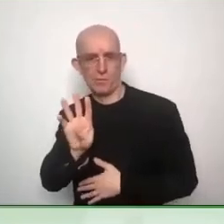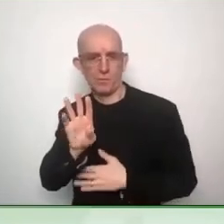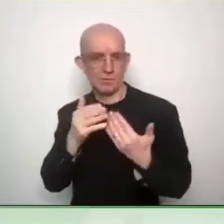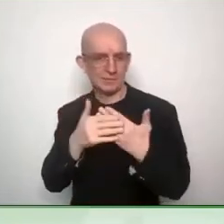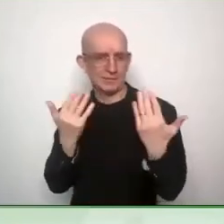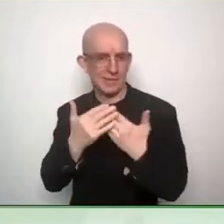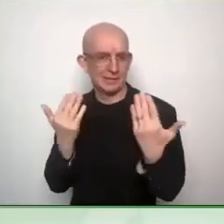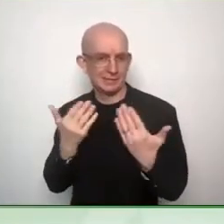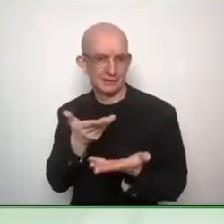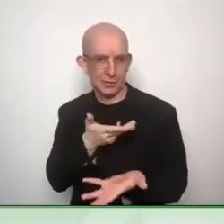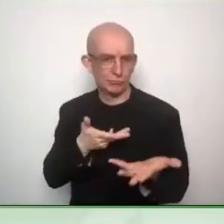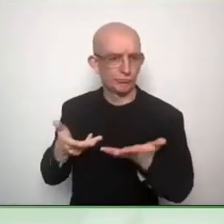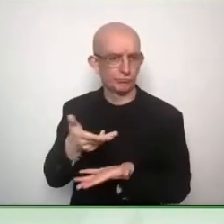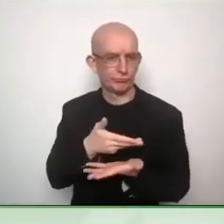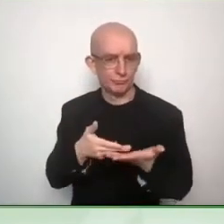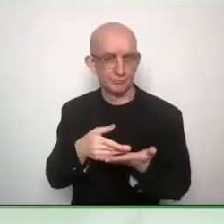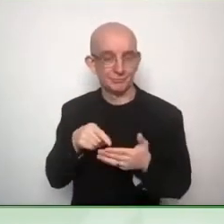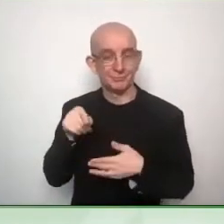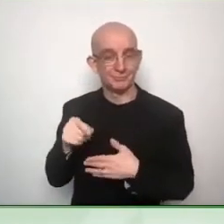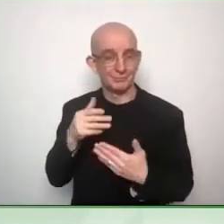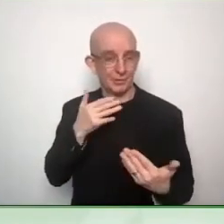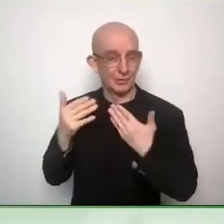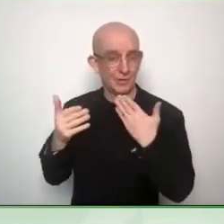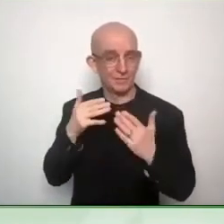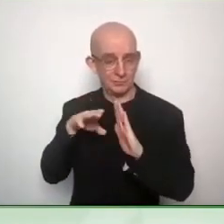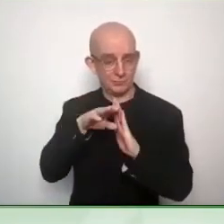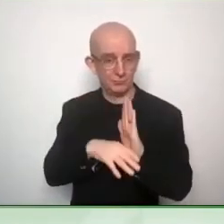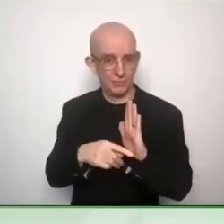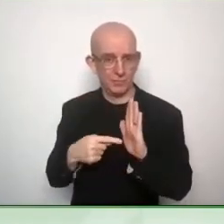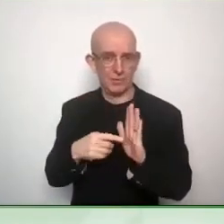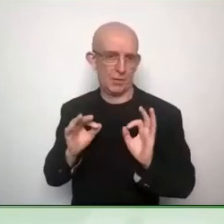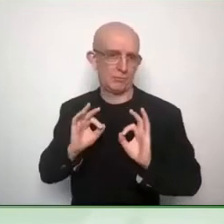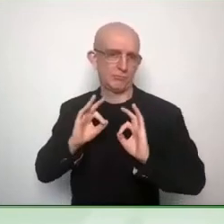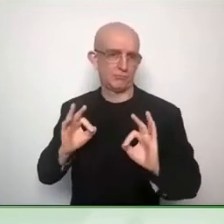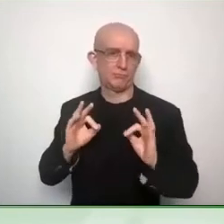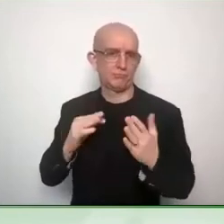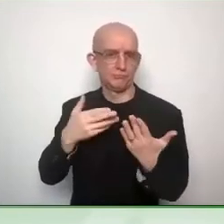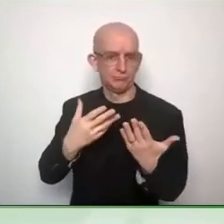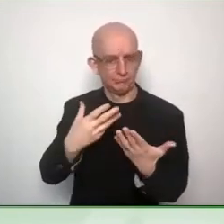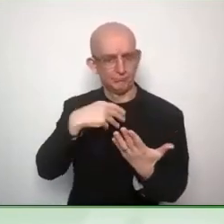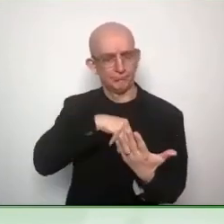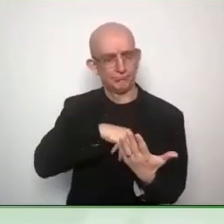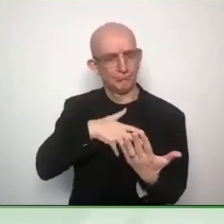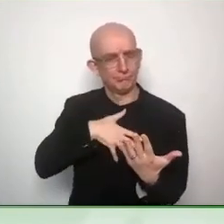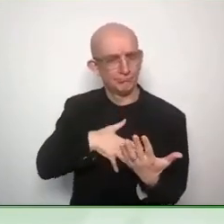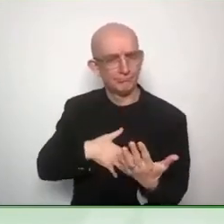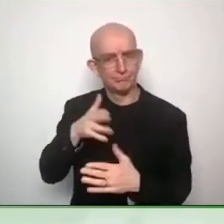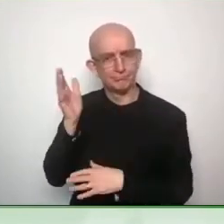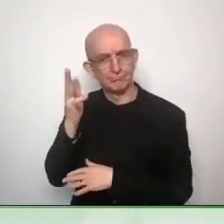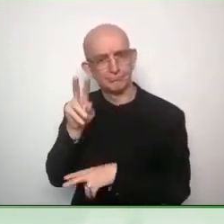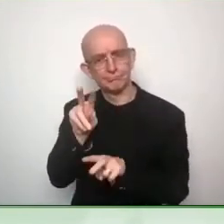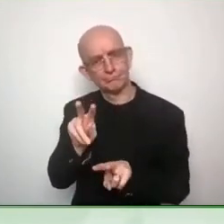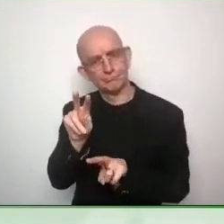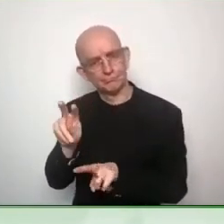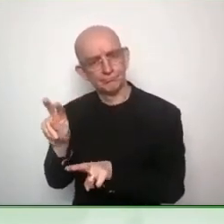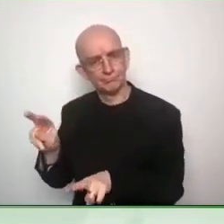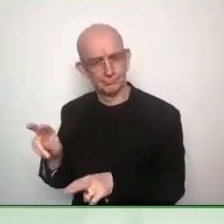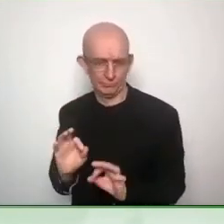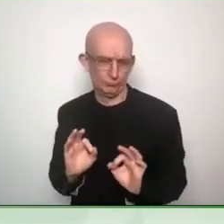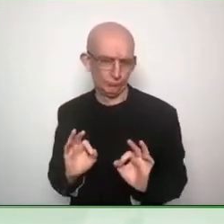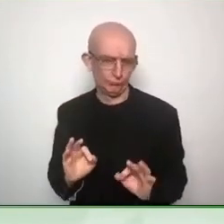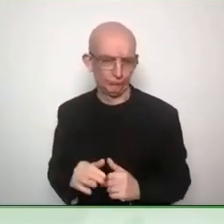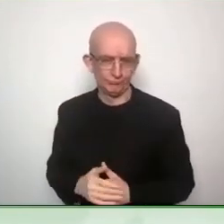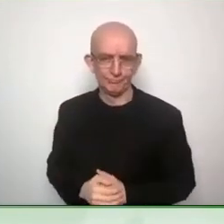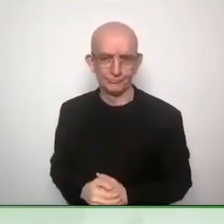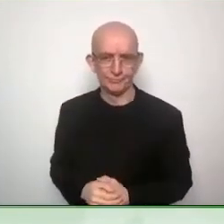with the advancements of AT in the world. Wonderful. Thank you very much. So, one last key message